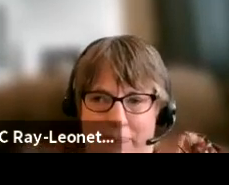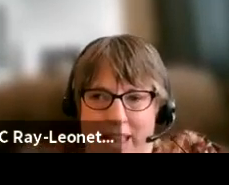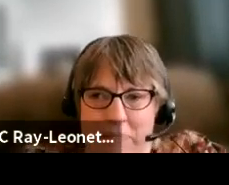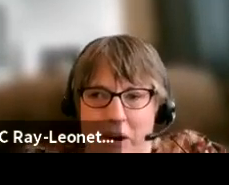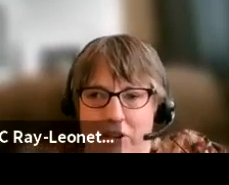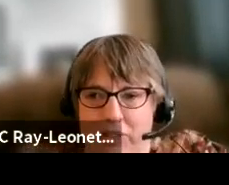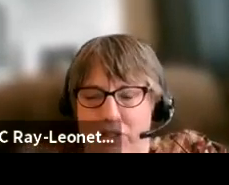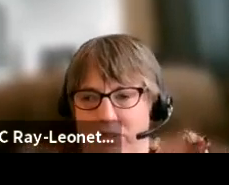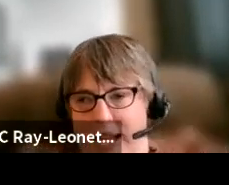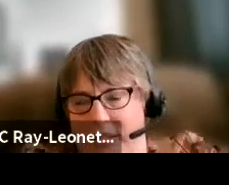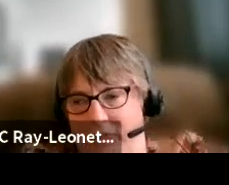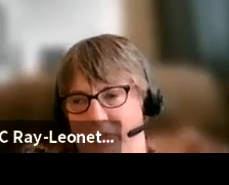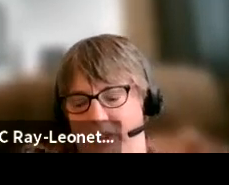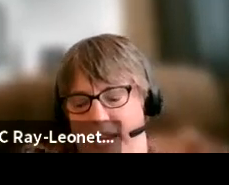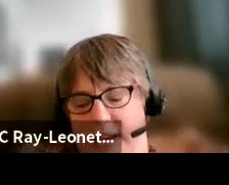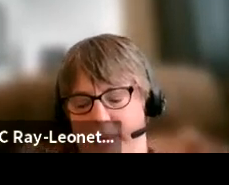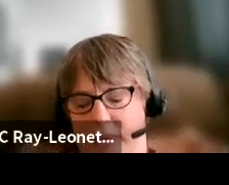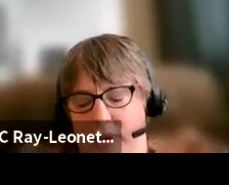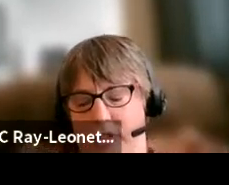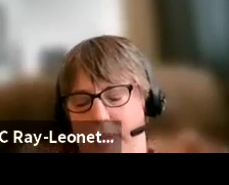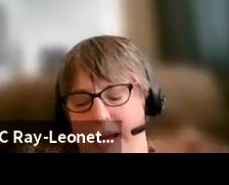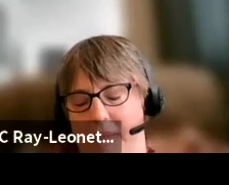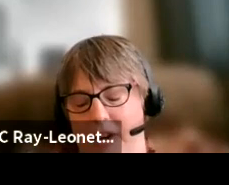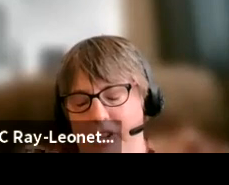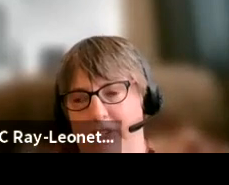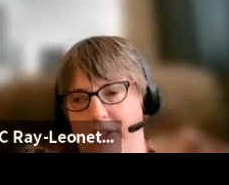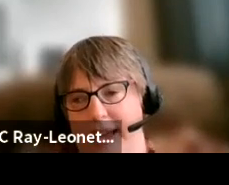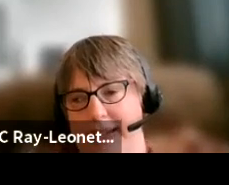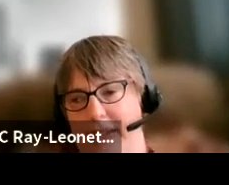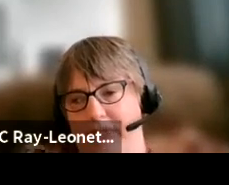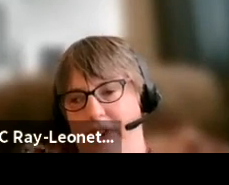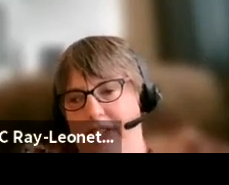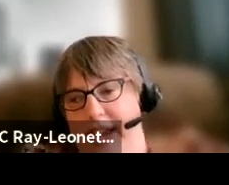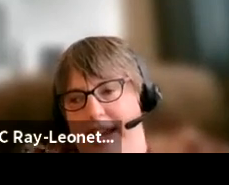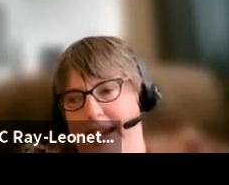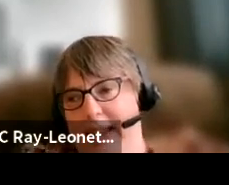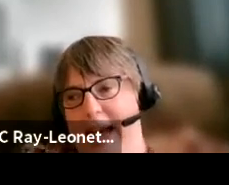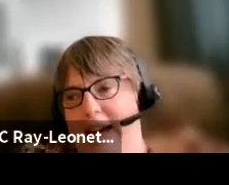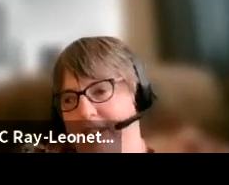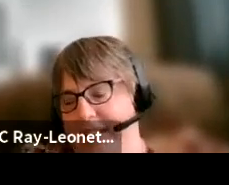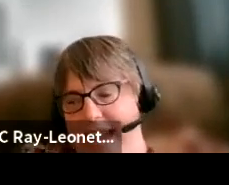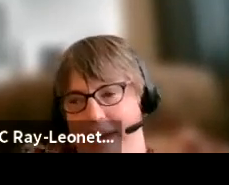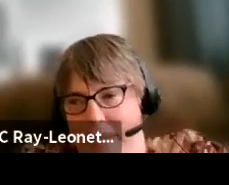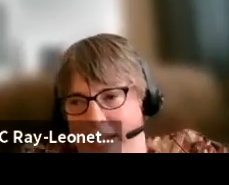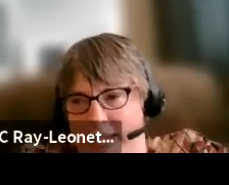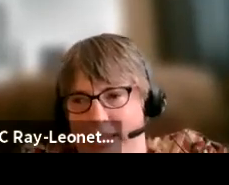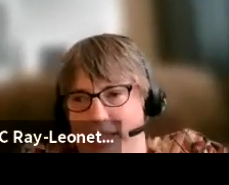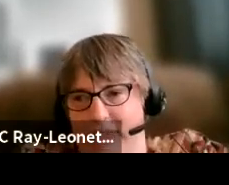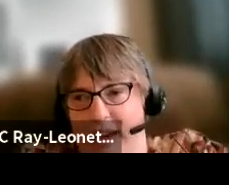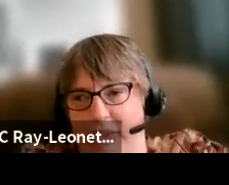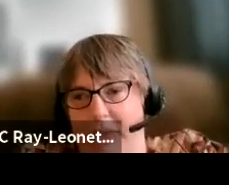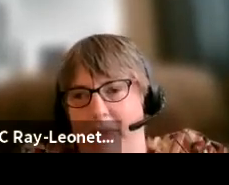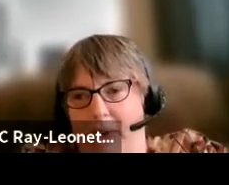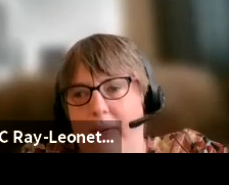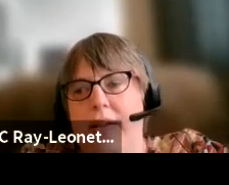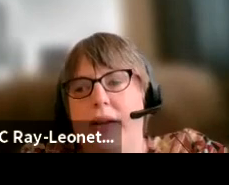in March of 2014. So by March of 2014, every state, because this is